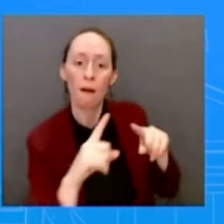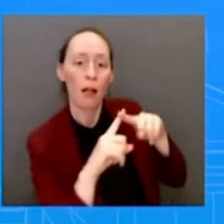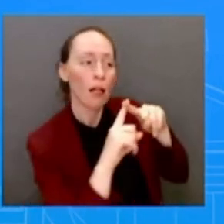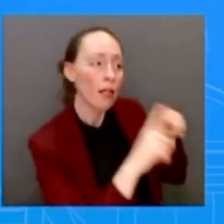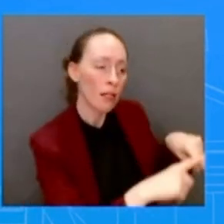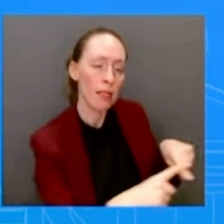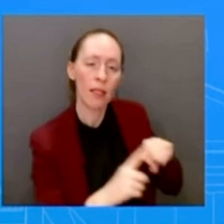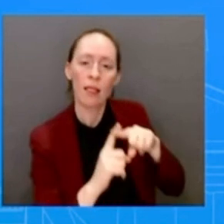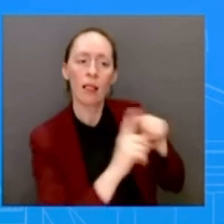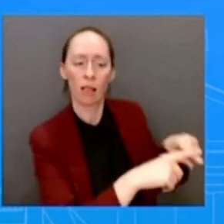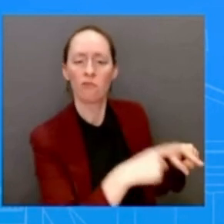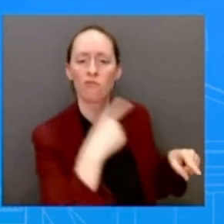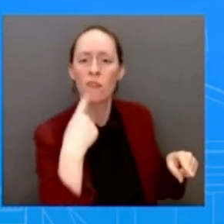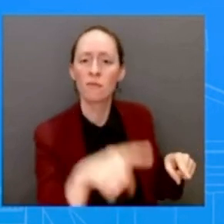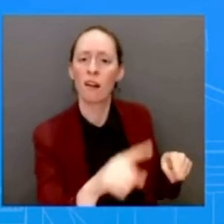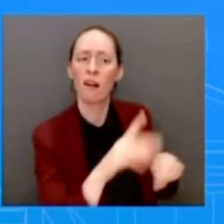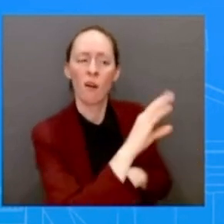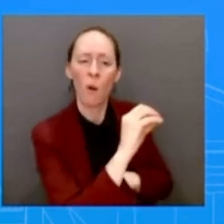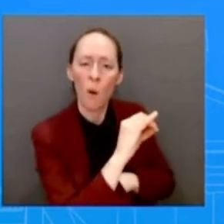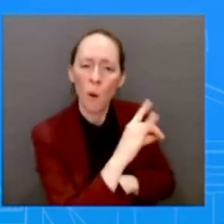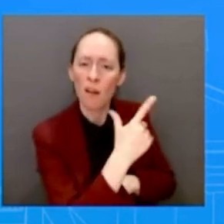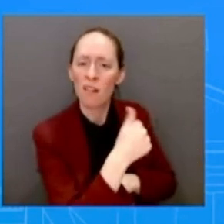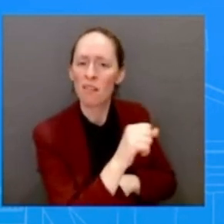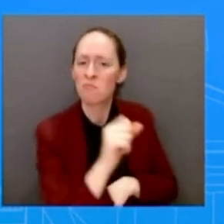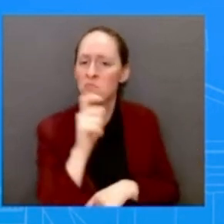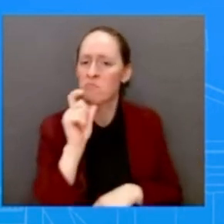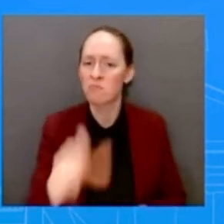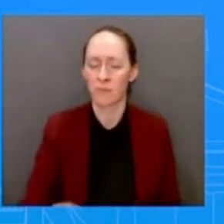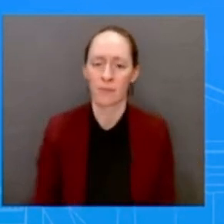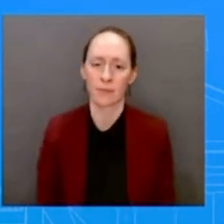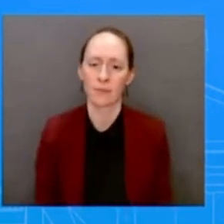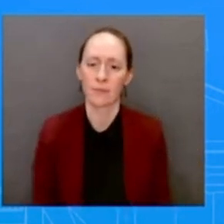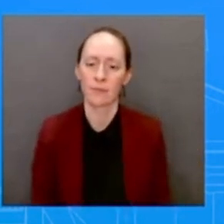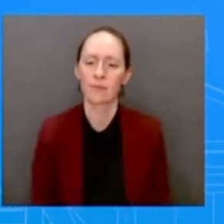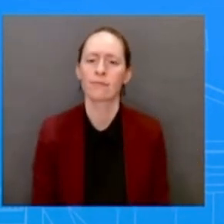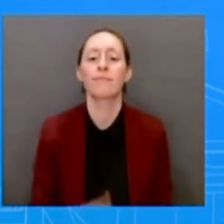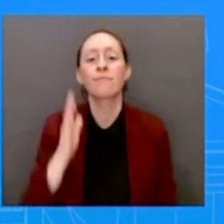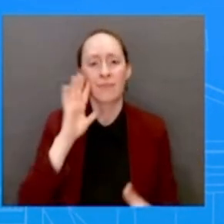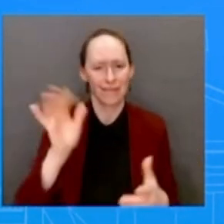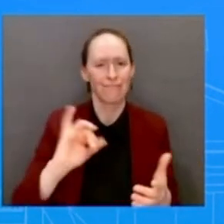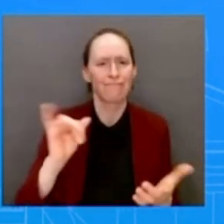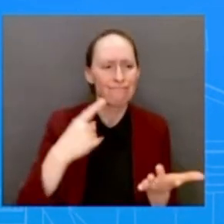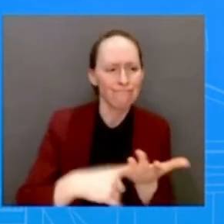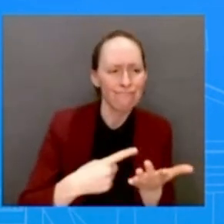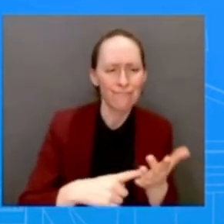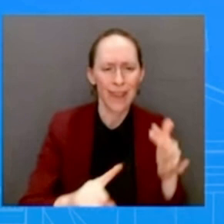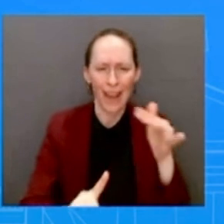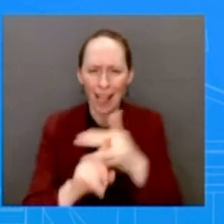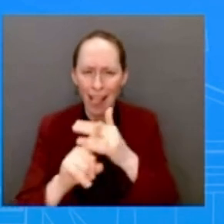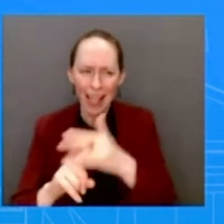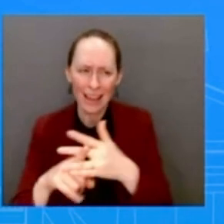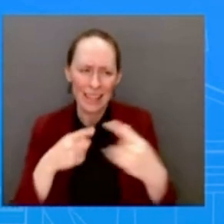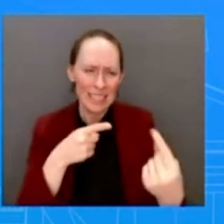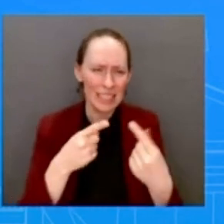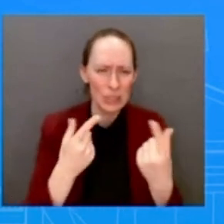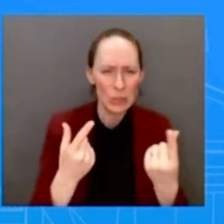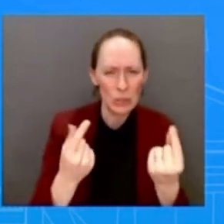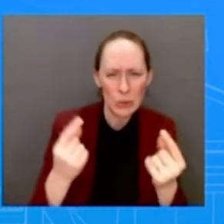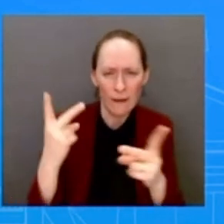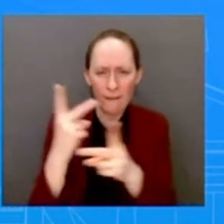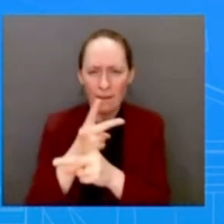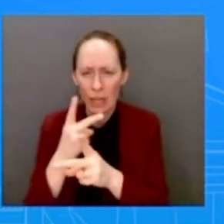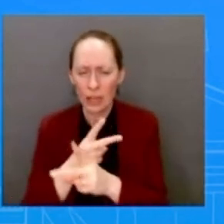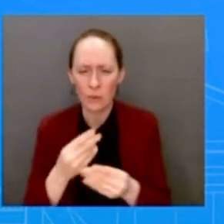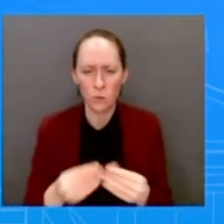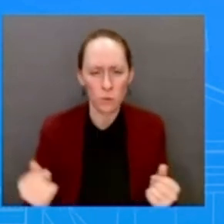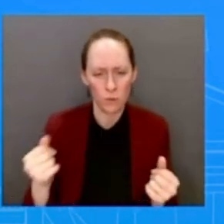challenges, including our work together to address the challenges posed by the People's Republic of Russia. With that, Colleen,